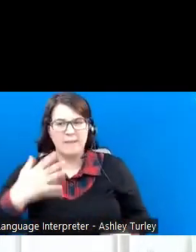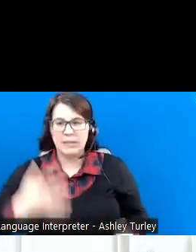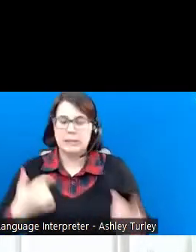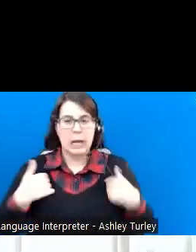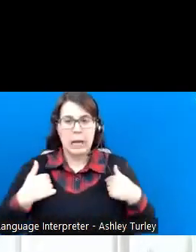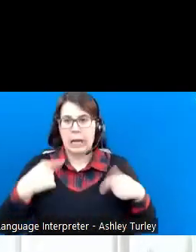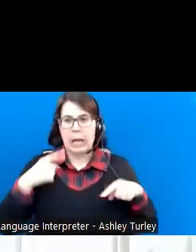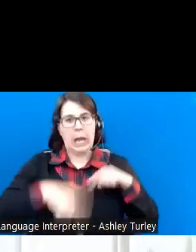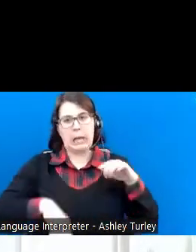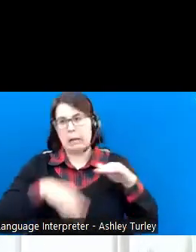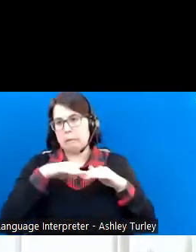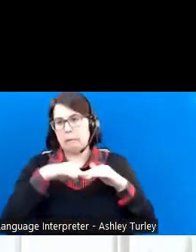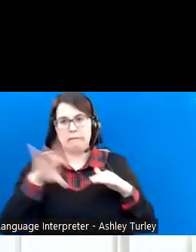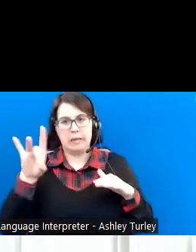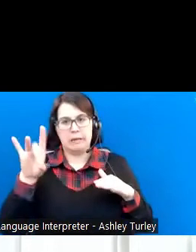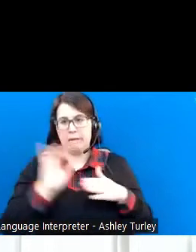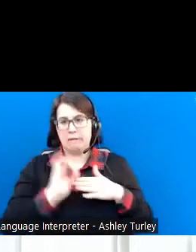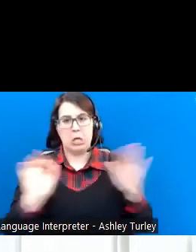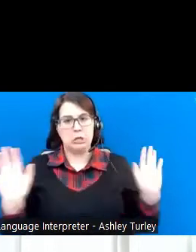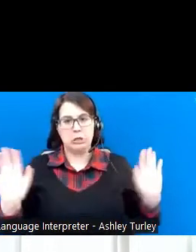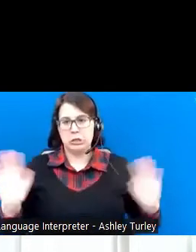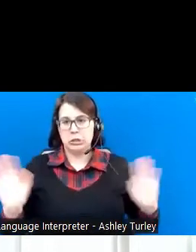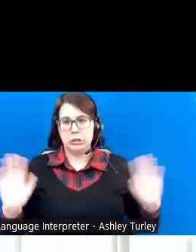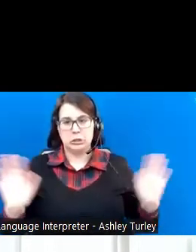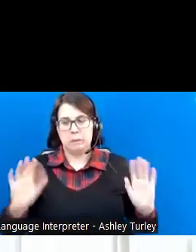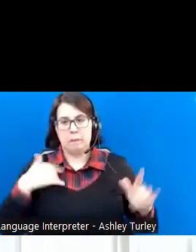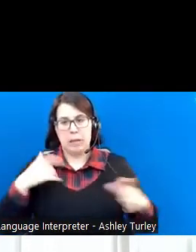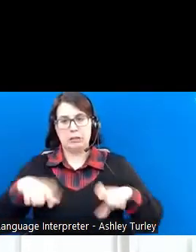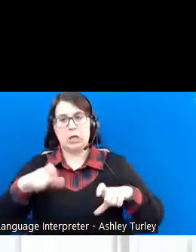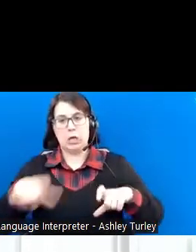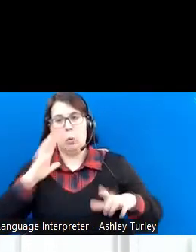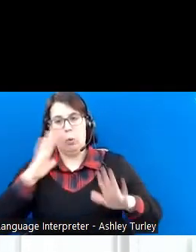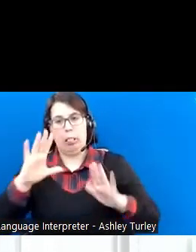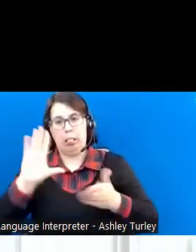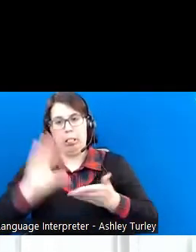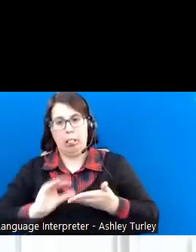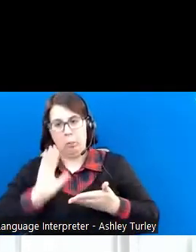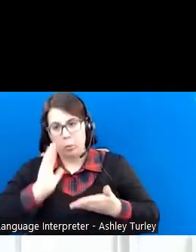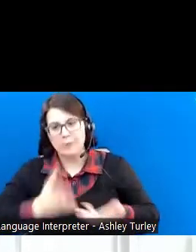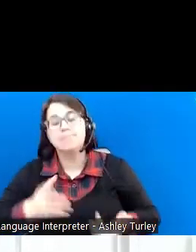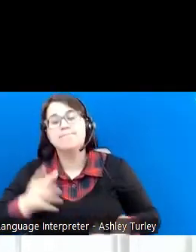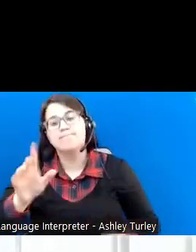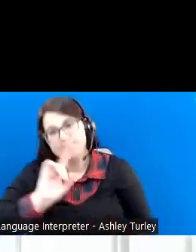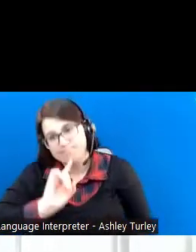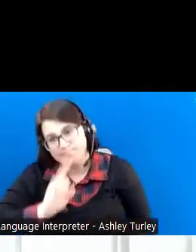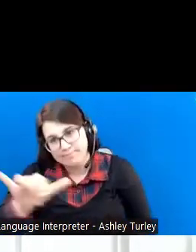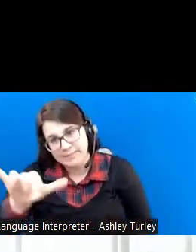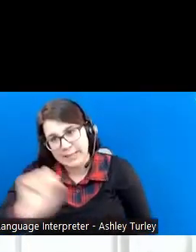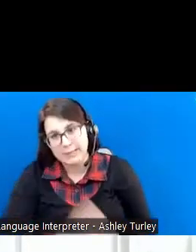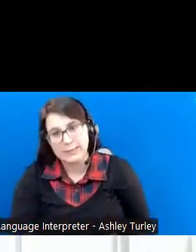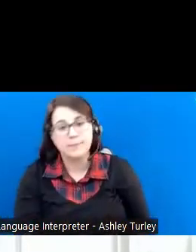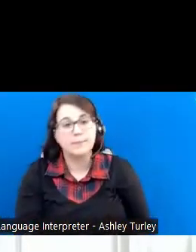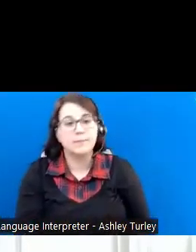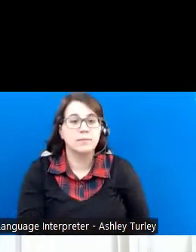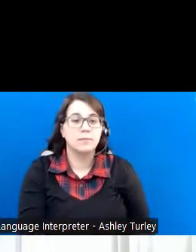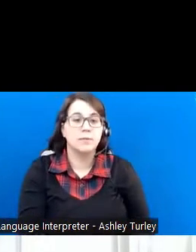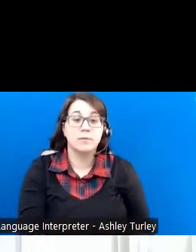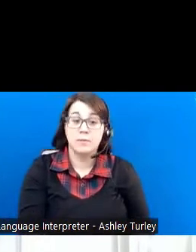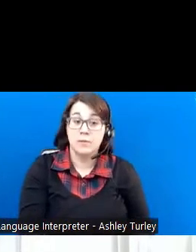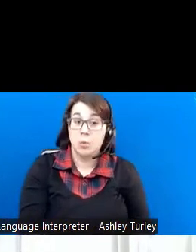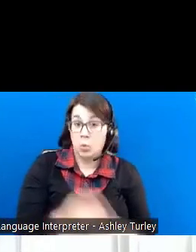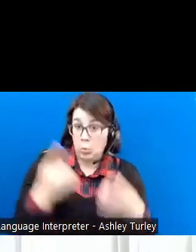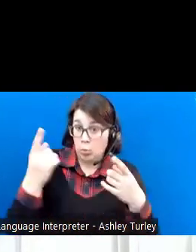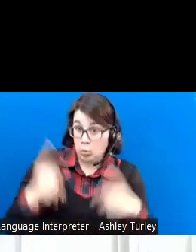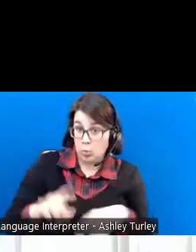can't make more than $85 or else my check will be reduced. And that is true. Once